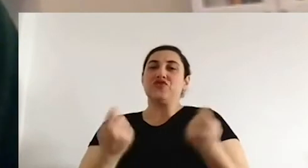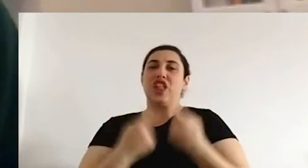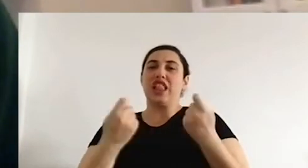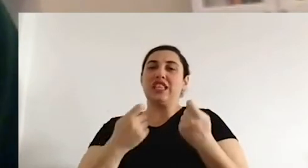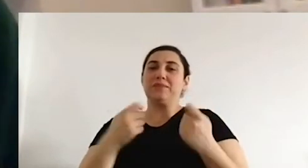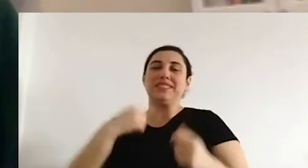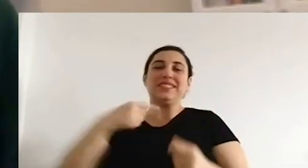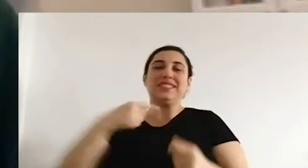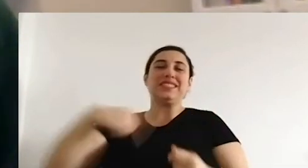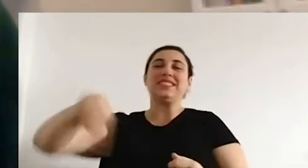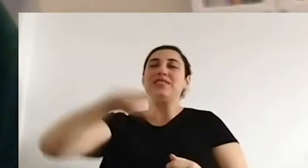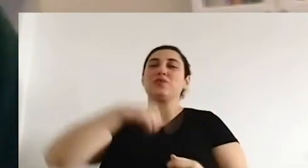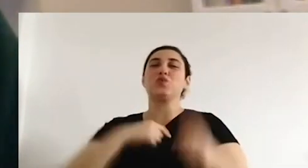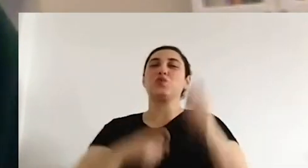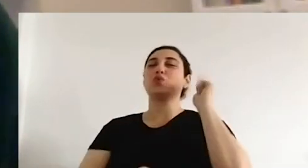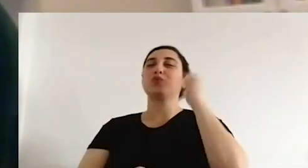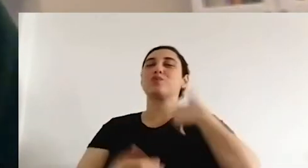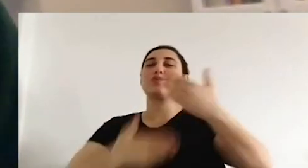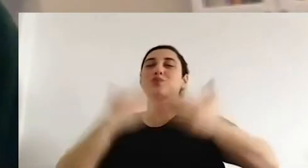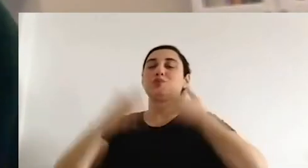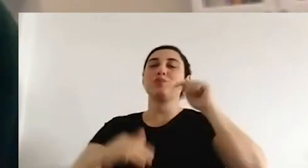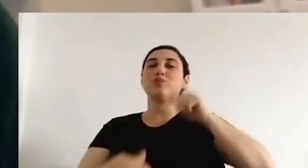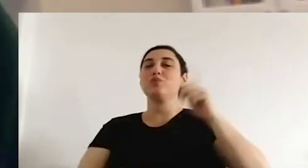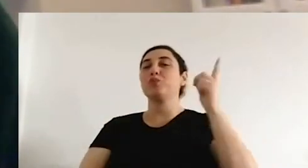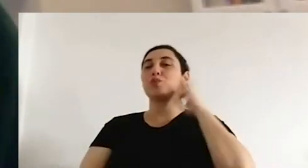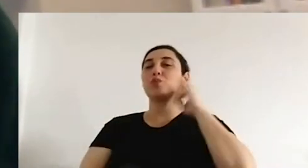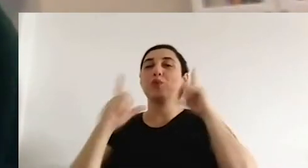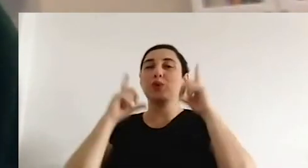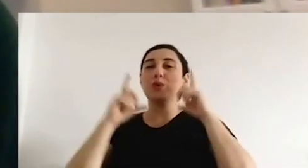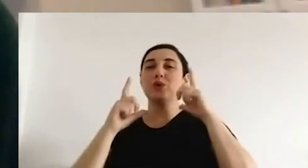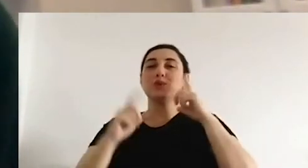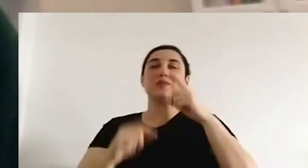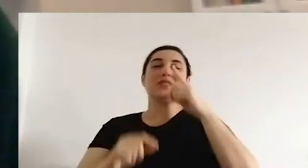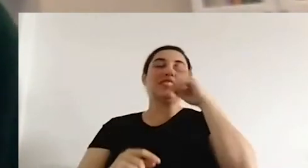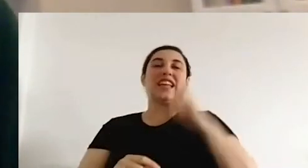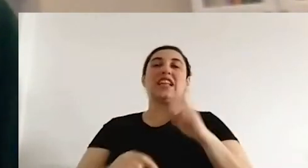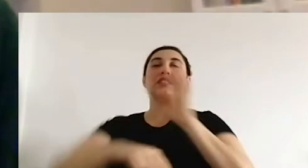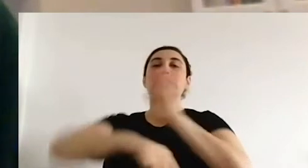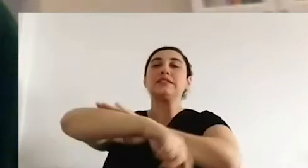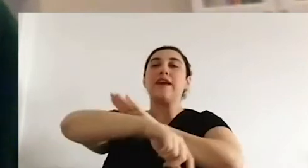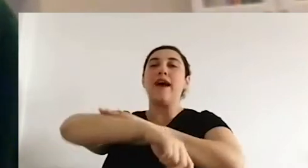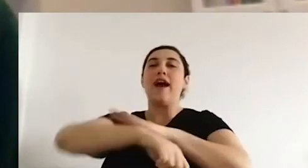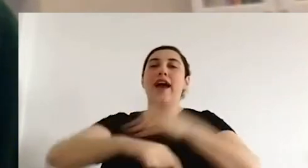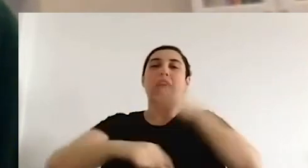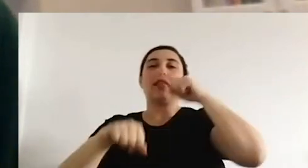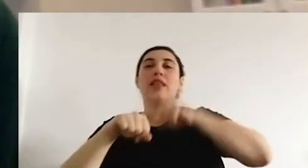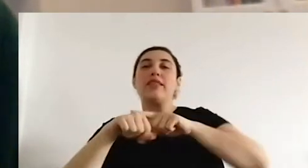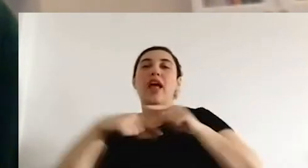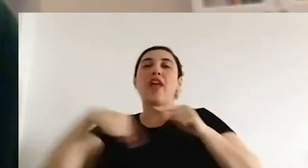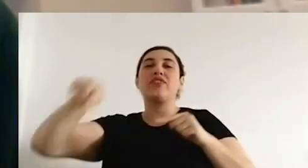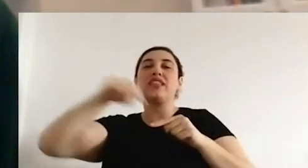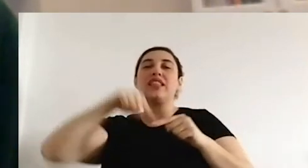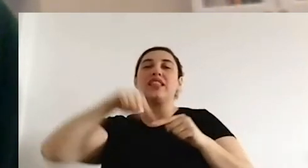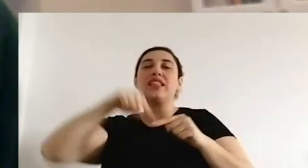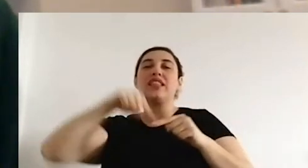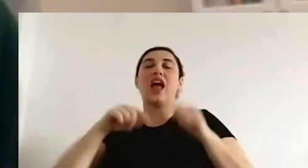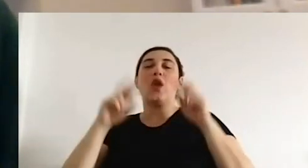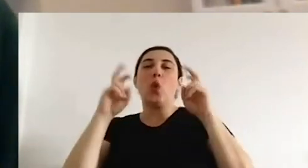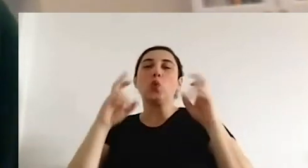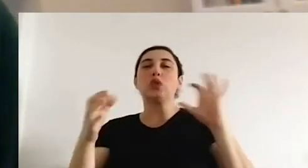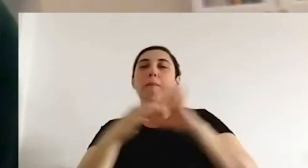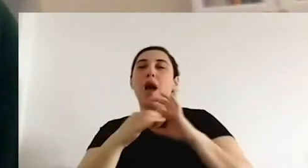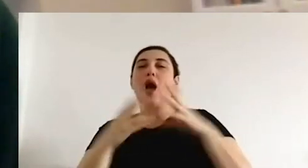So today, I will talk about populism, radical right, far right, and extreme right.